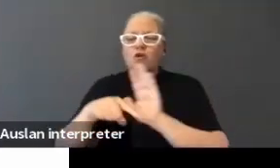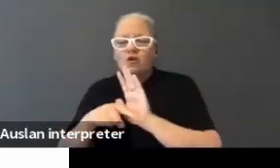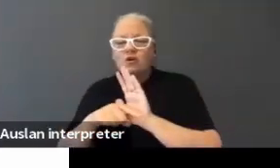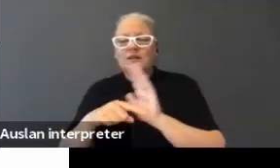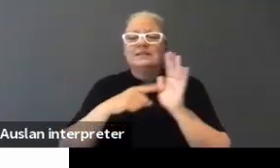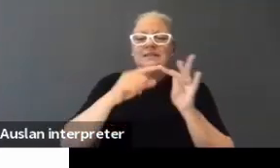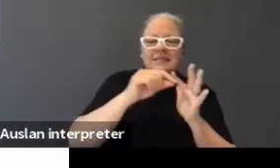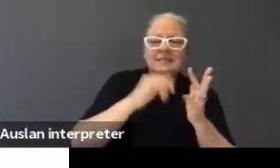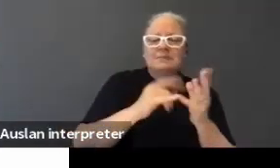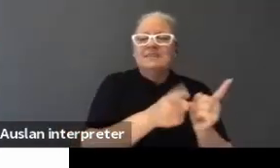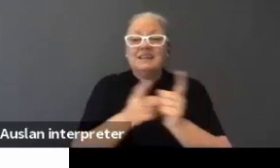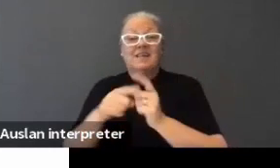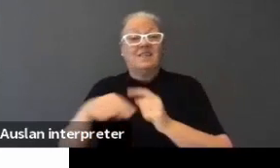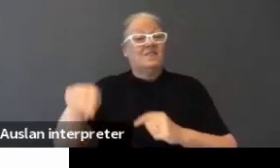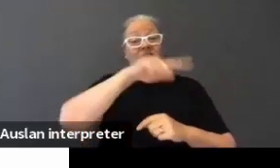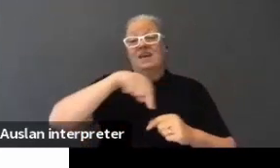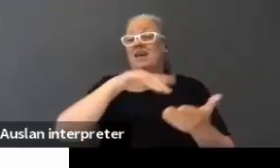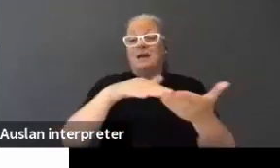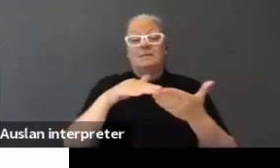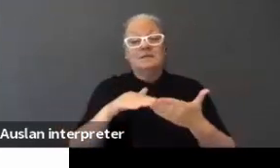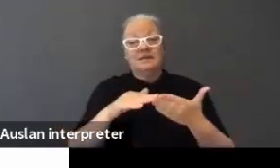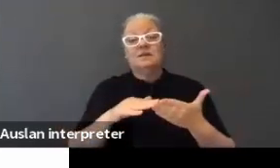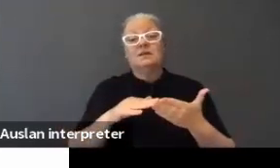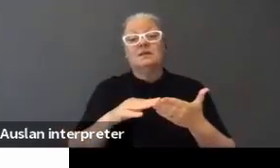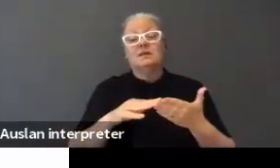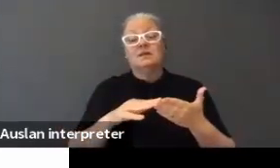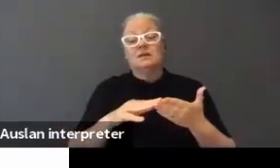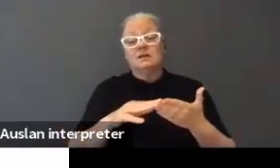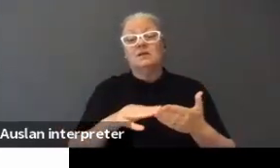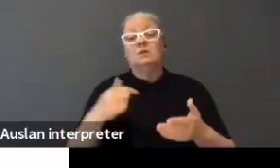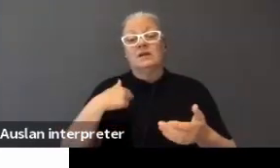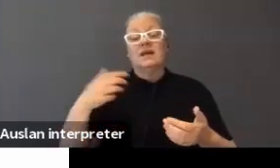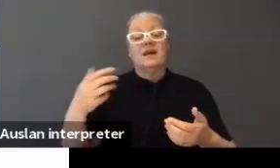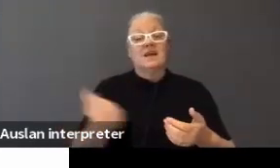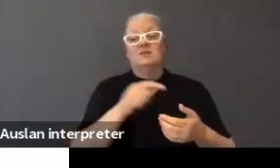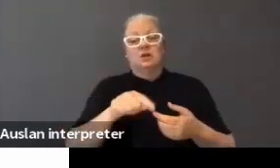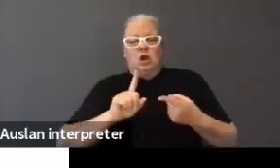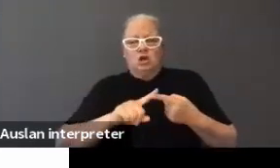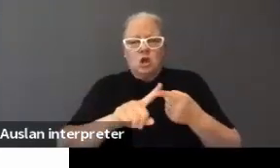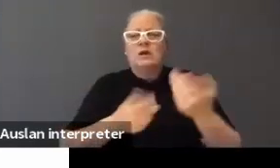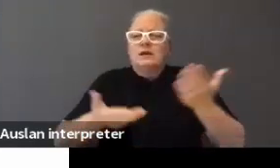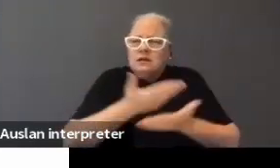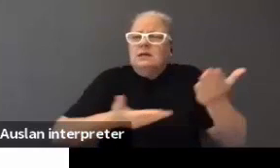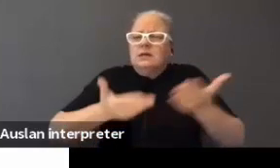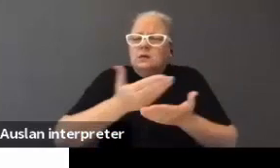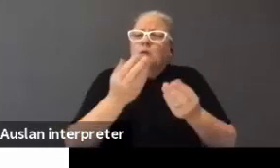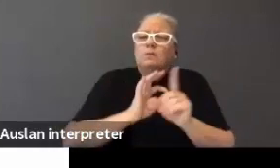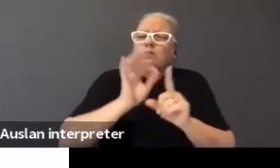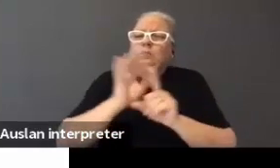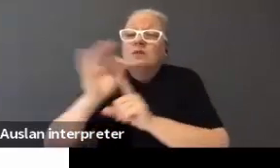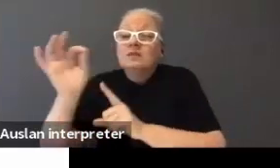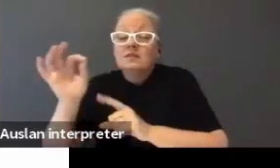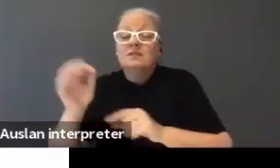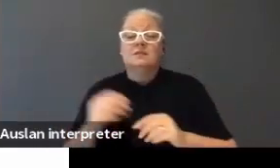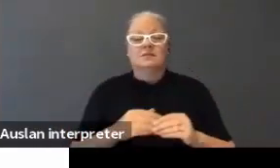techniques, they all help us. So this needs to be an ongoing conversation. So I